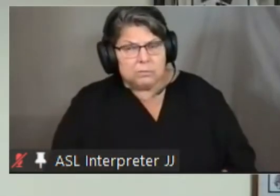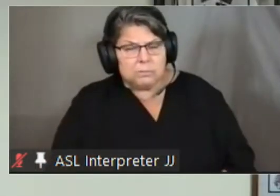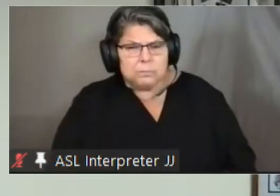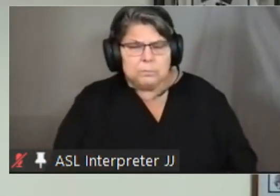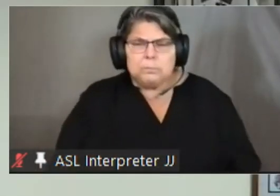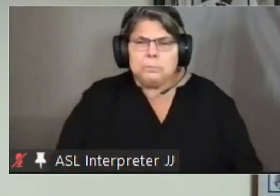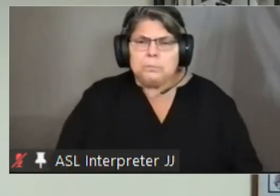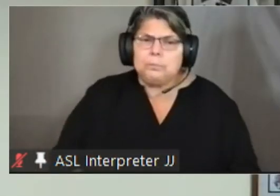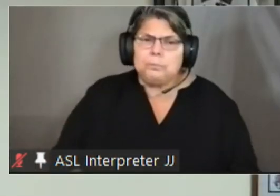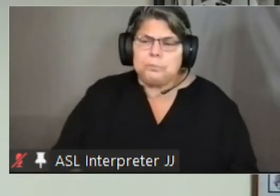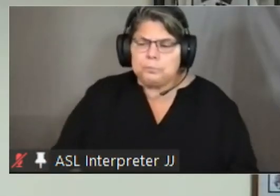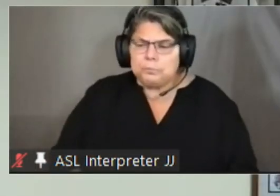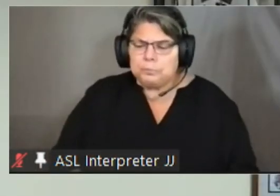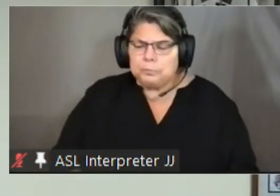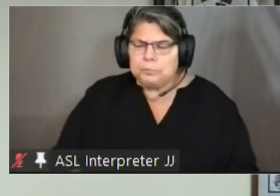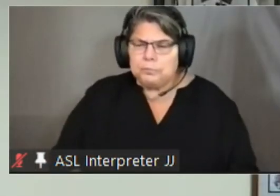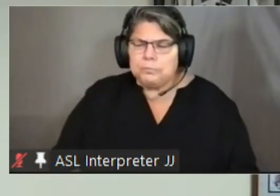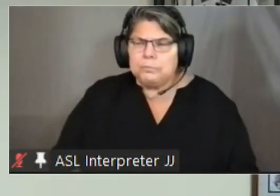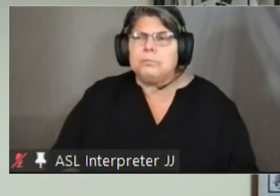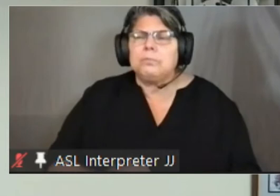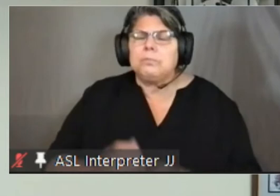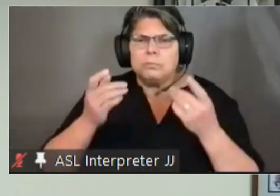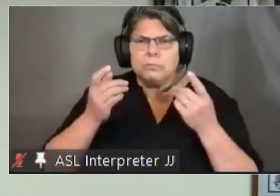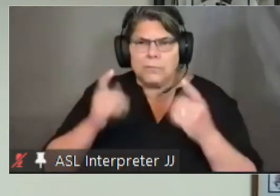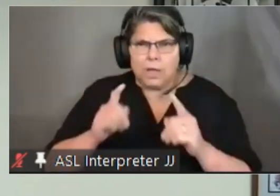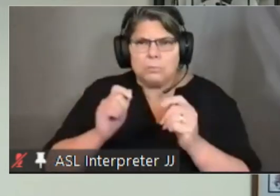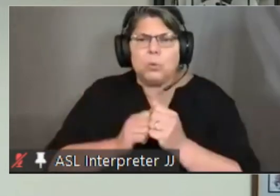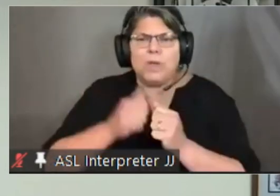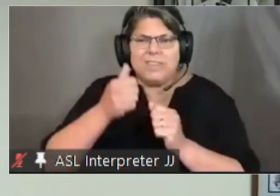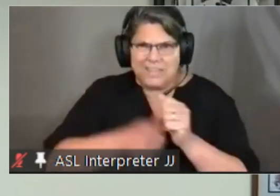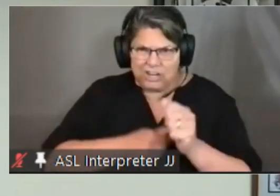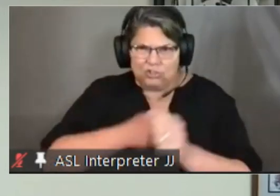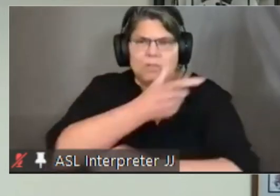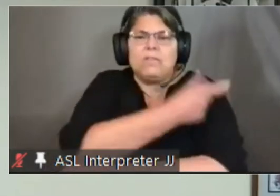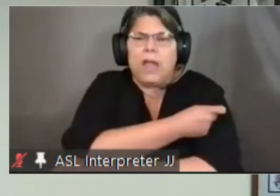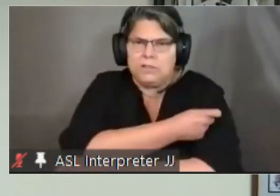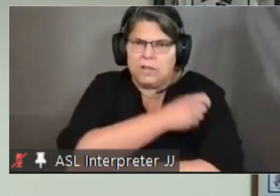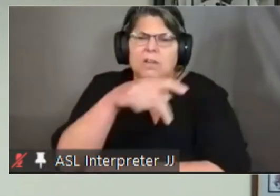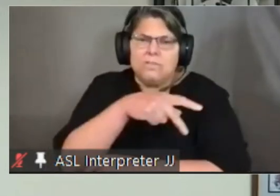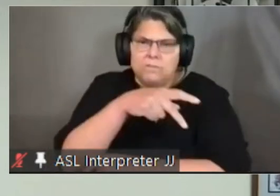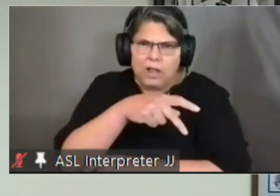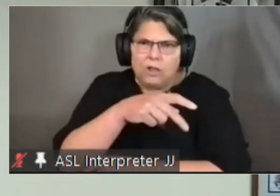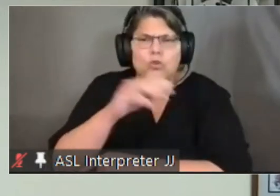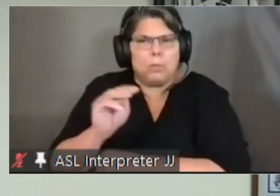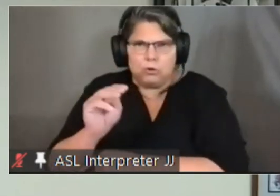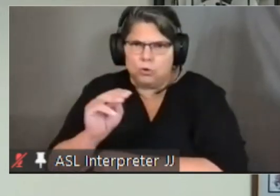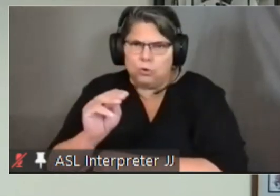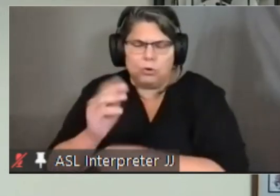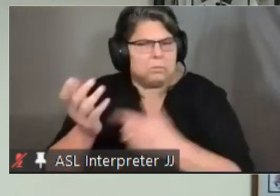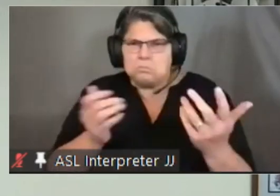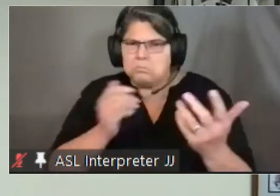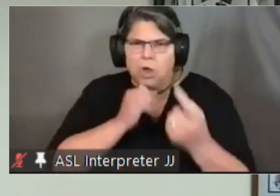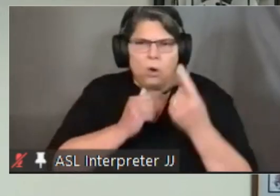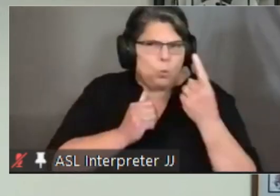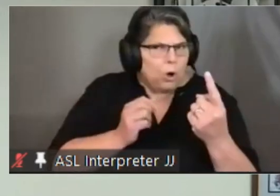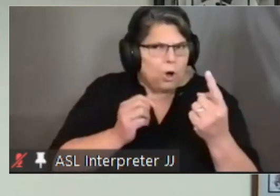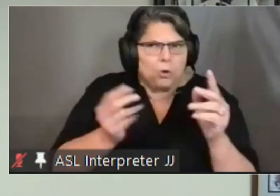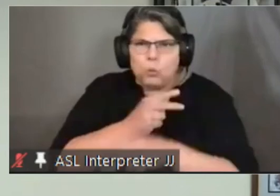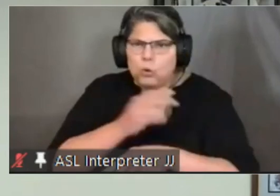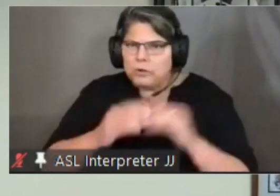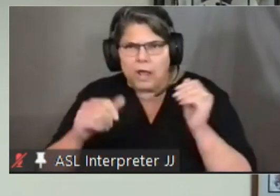um they happened with each of the vaccines it was not predominantly one vaccine or another